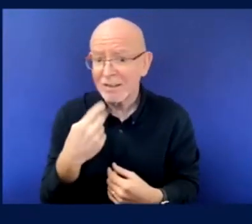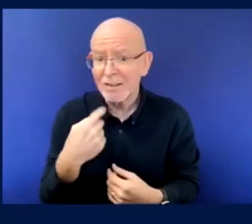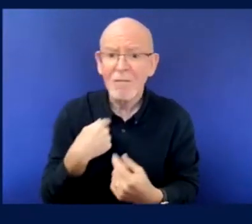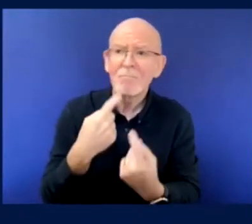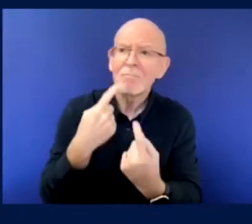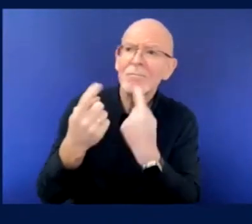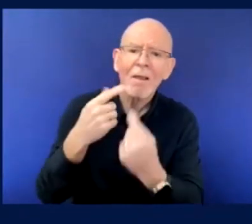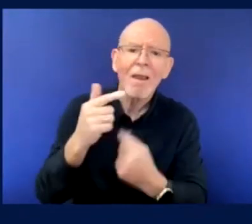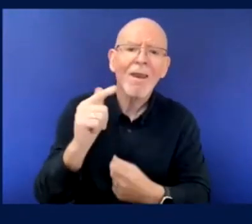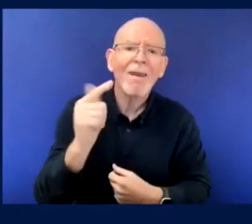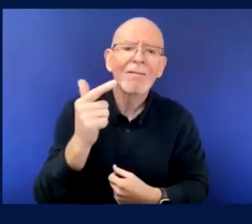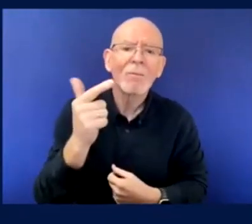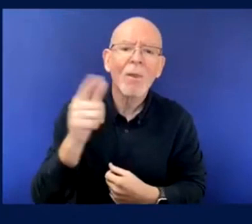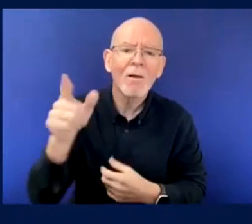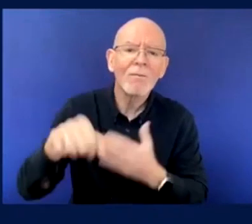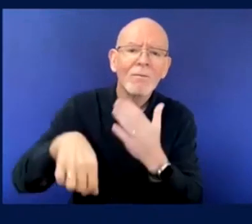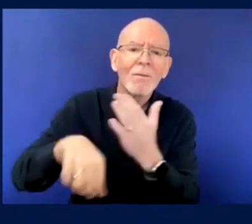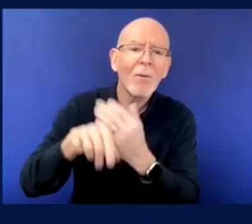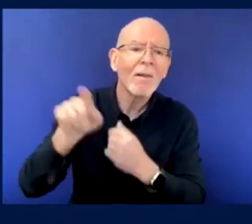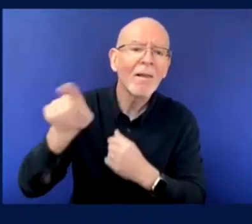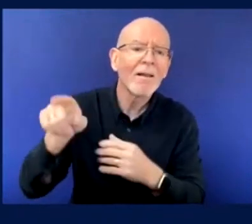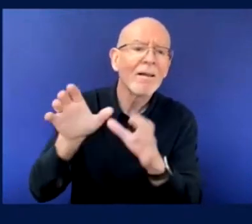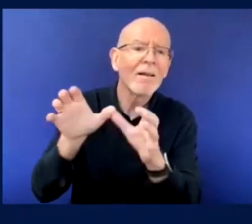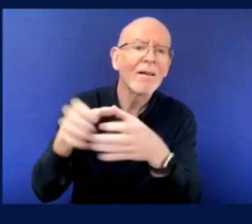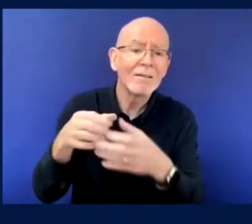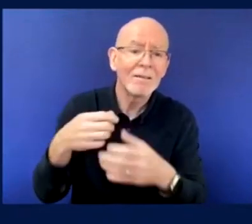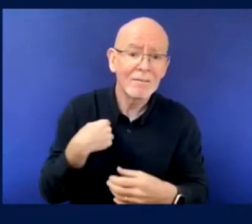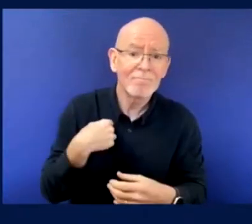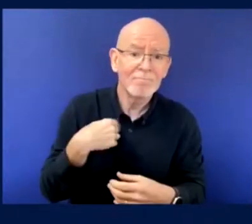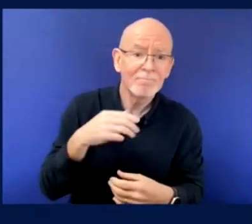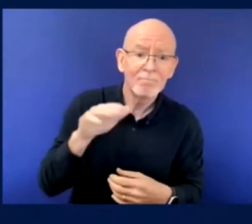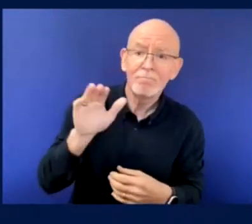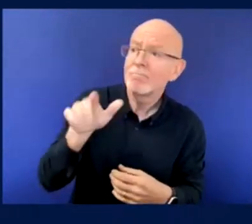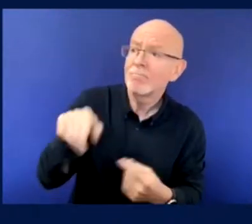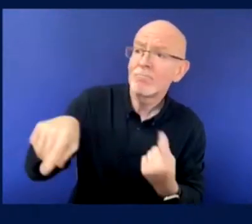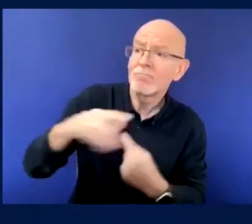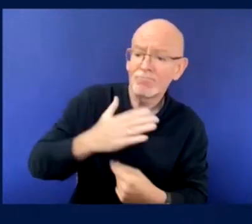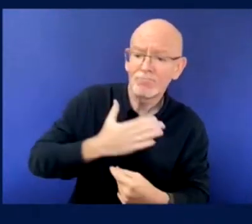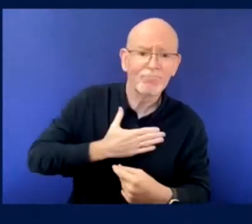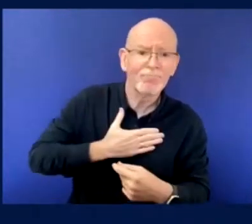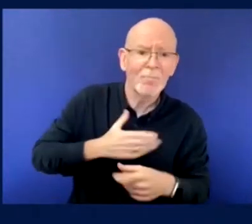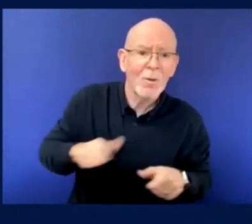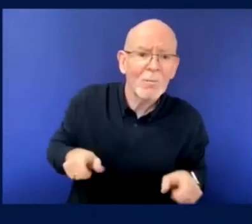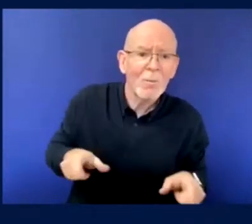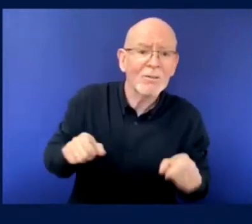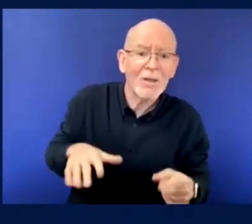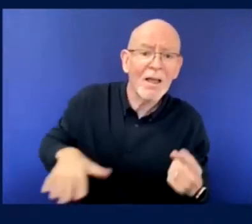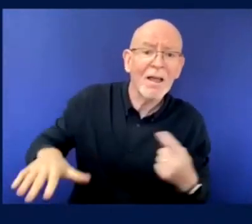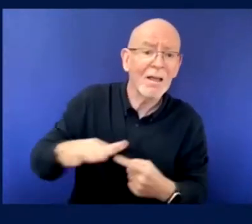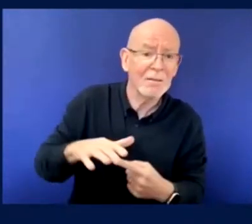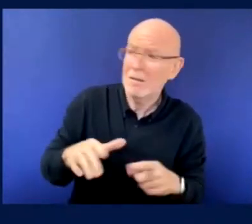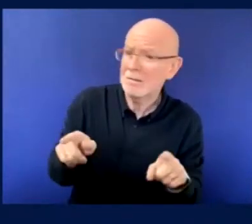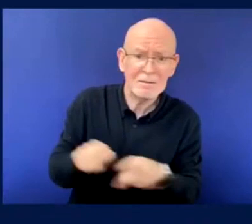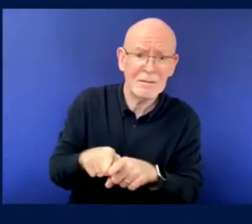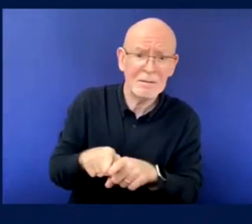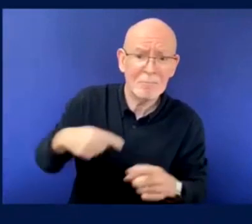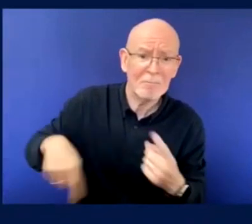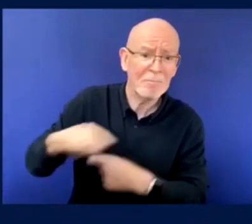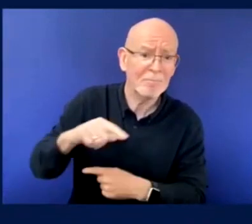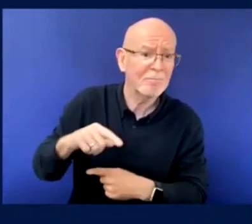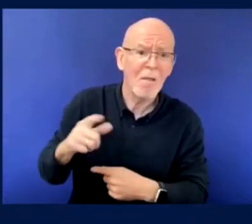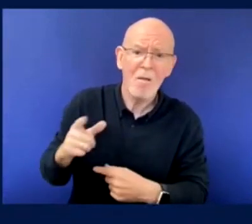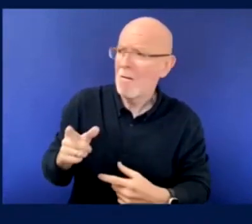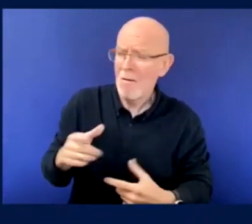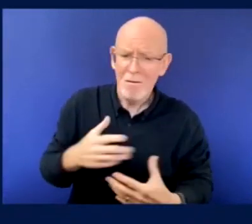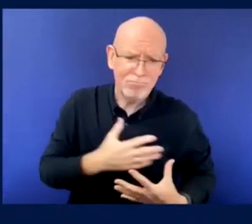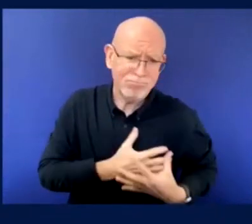If there is issues that are out there, know, more than wear them out between fans, contact Cafe, contact the club that